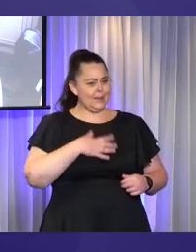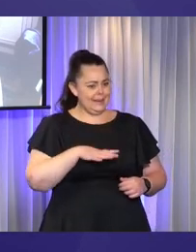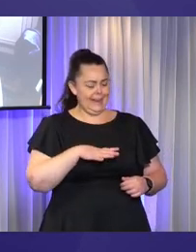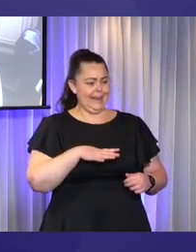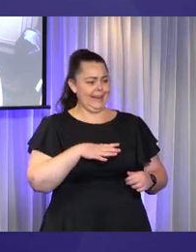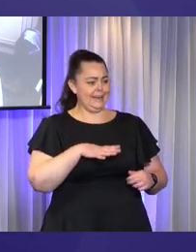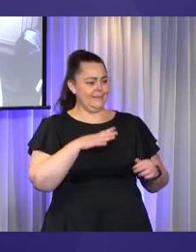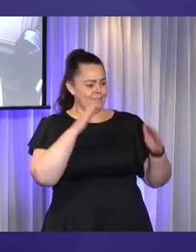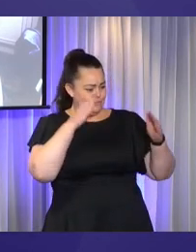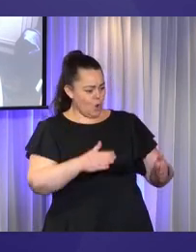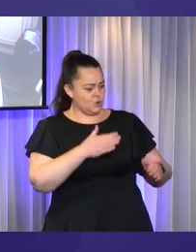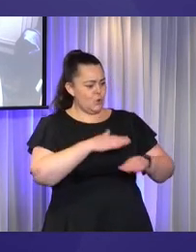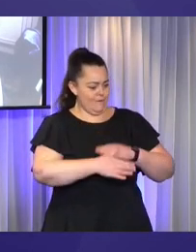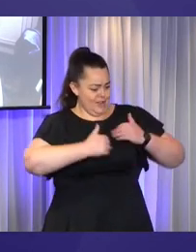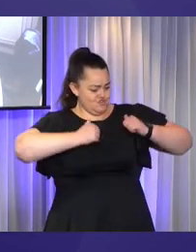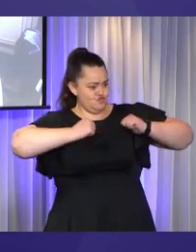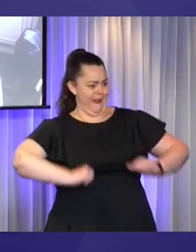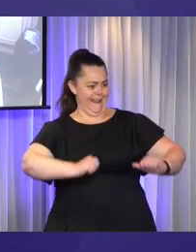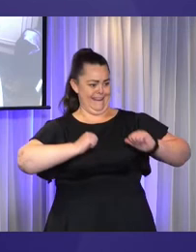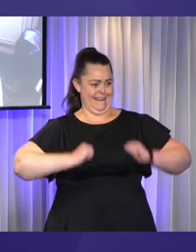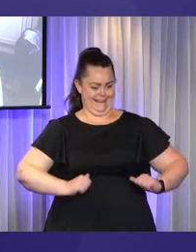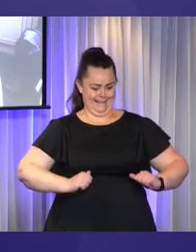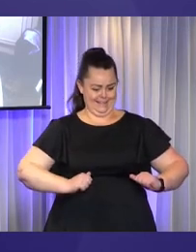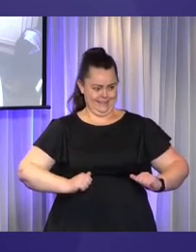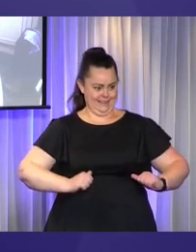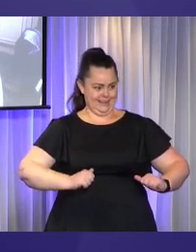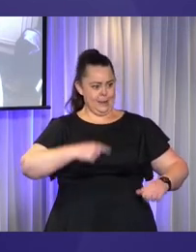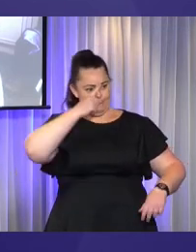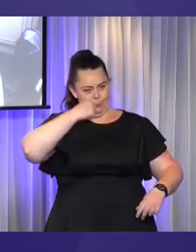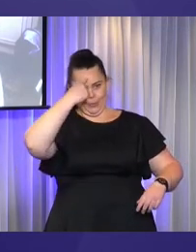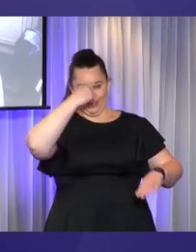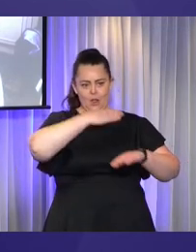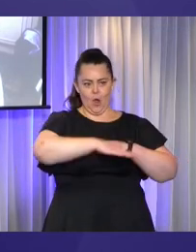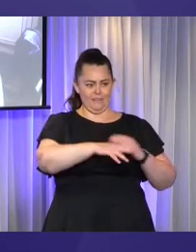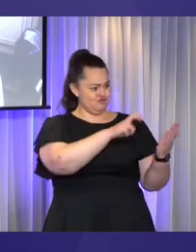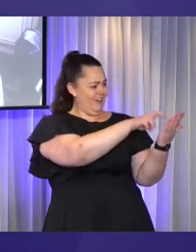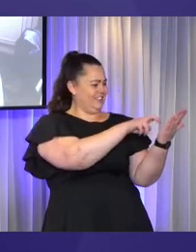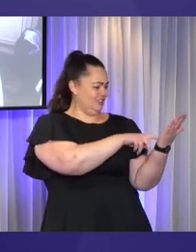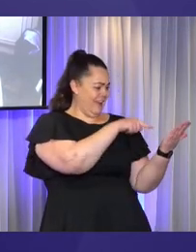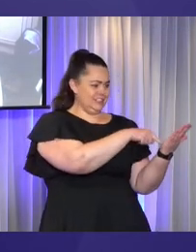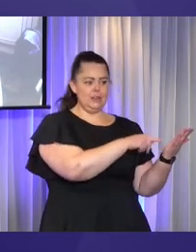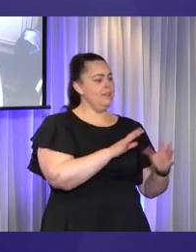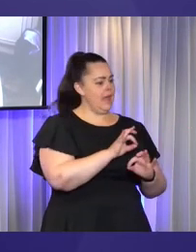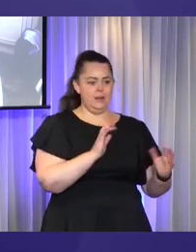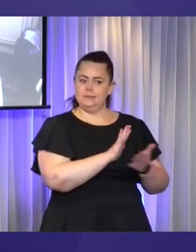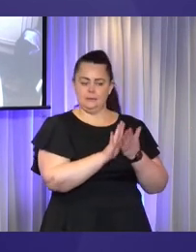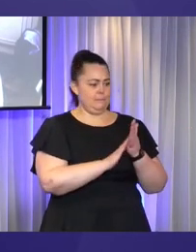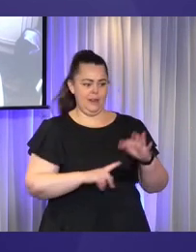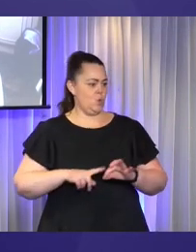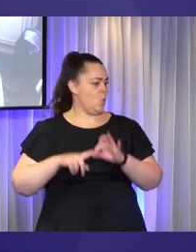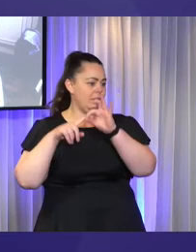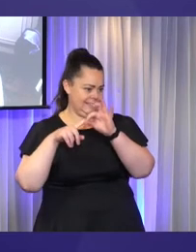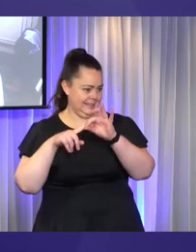registration without thinking about quality. Will it stifle individualisation and innovation?